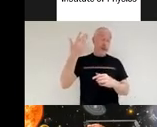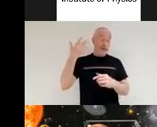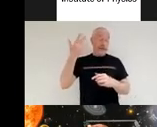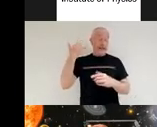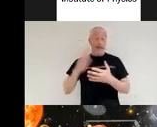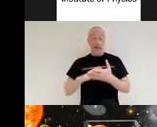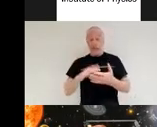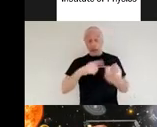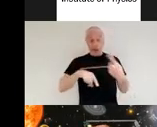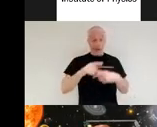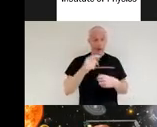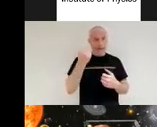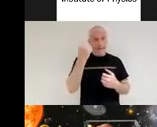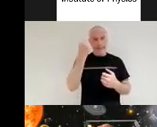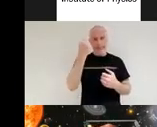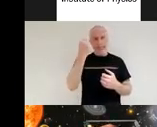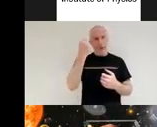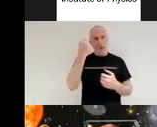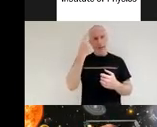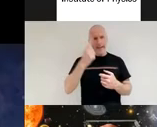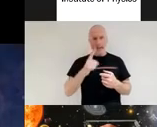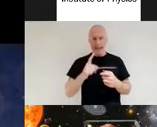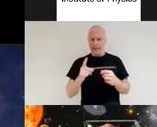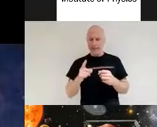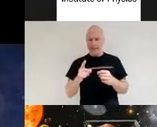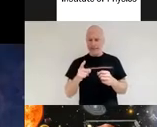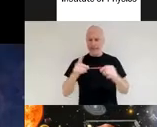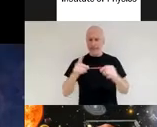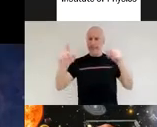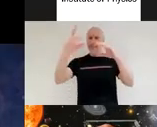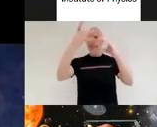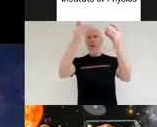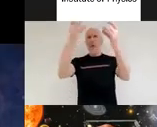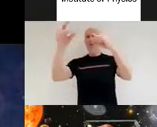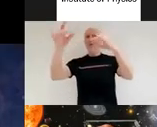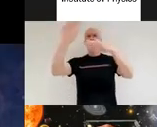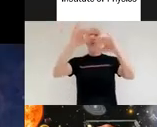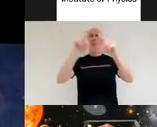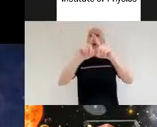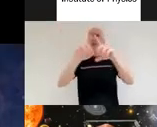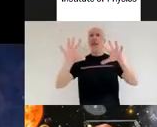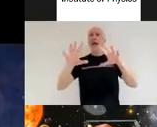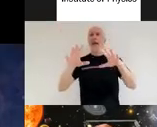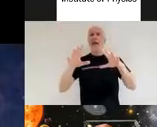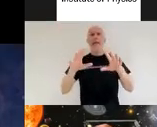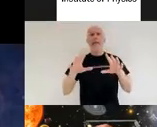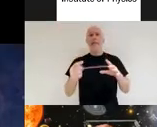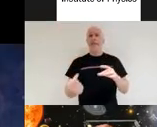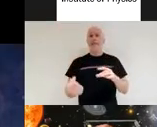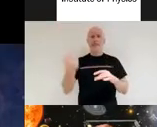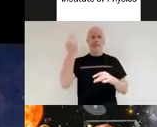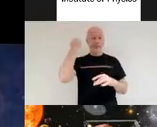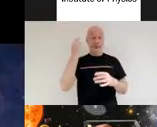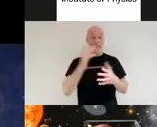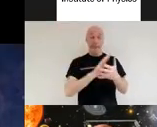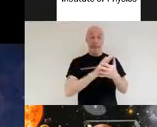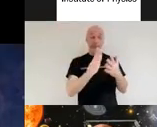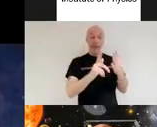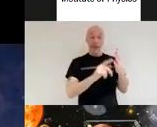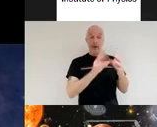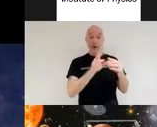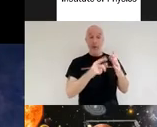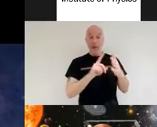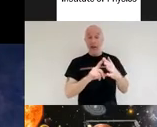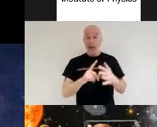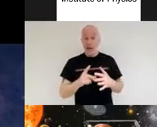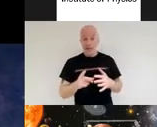structure of the universe after the big bang so hubble is able with its ultra deep field